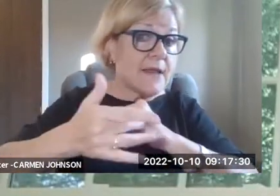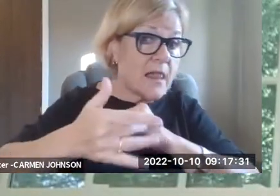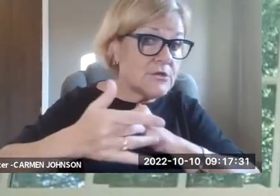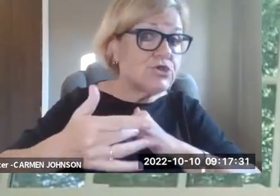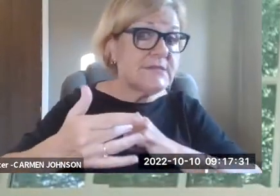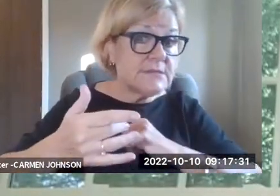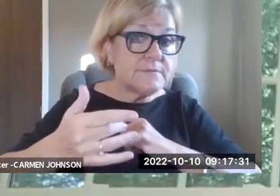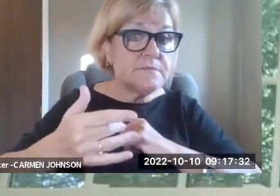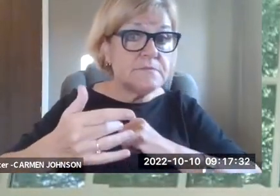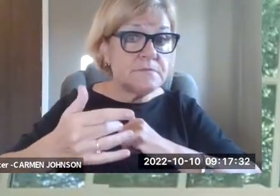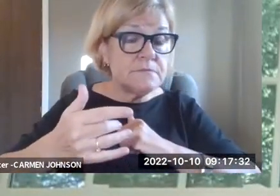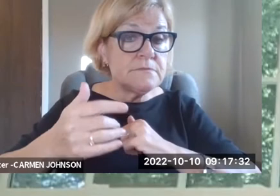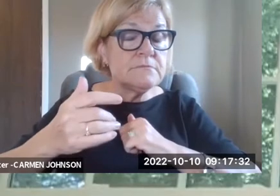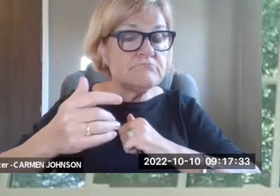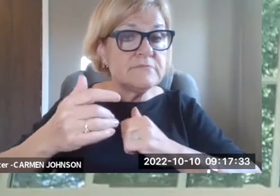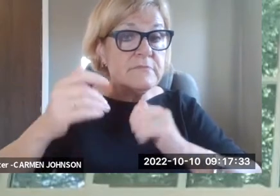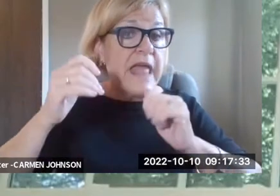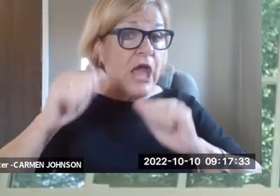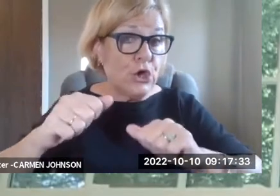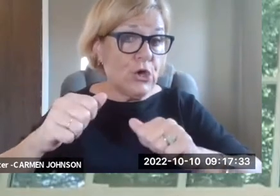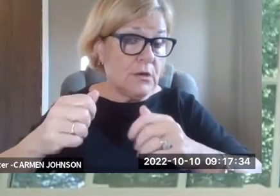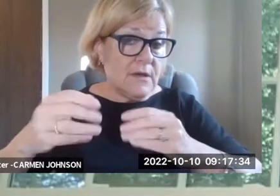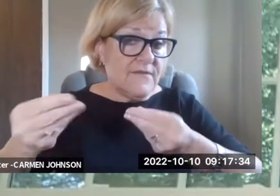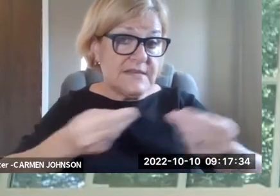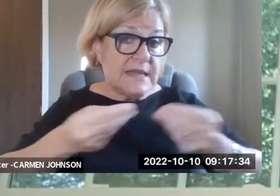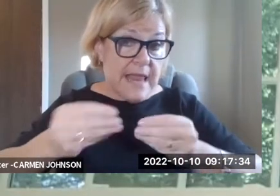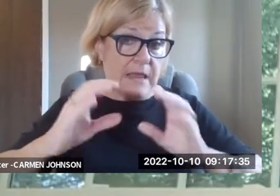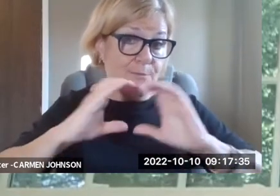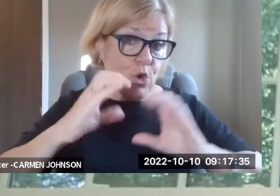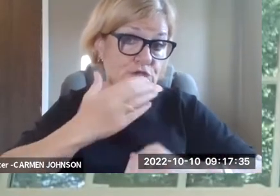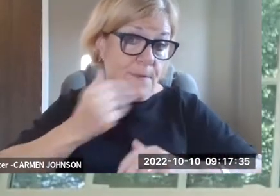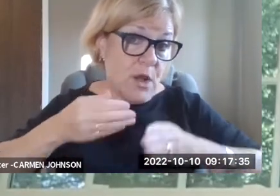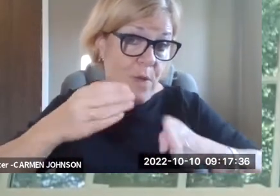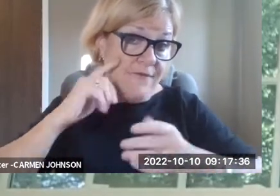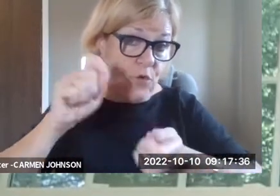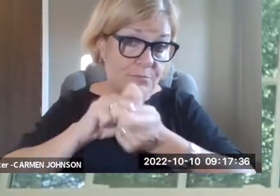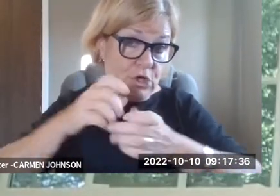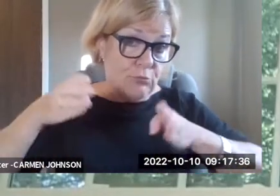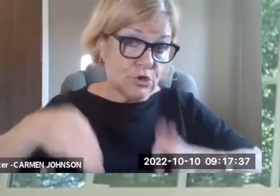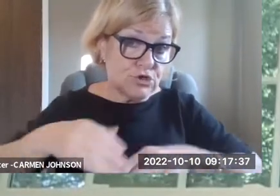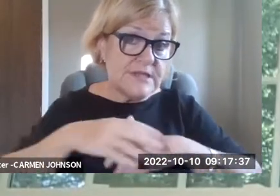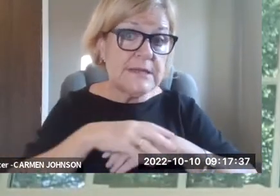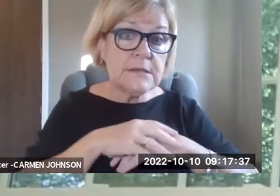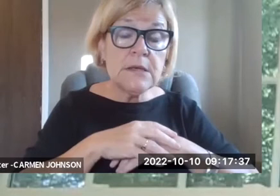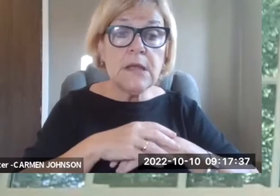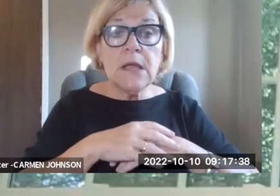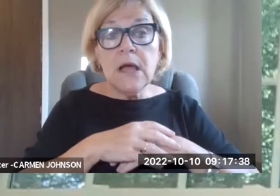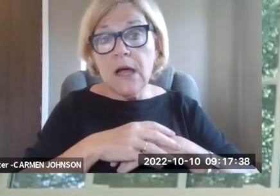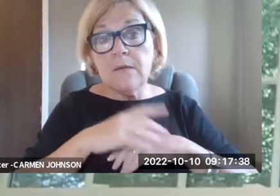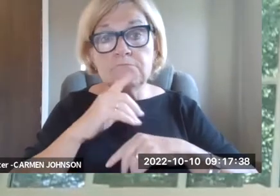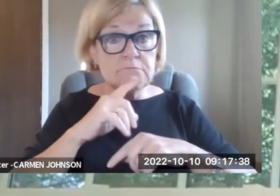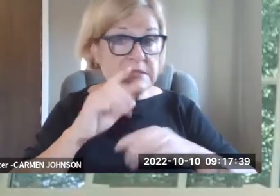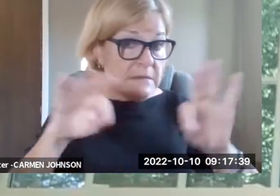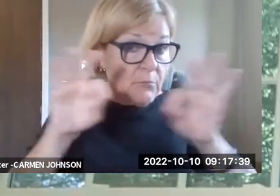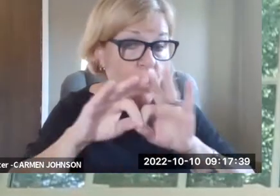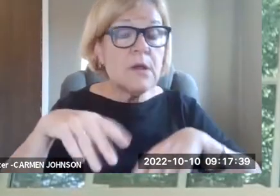not only, uh, may there be new interventions, devices, or technologies that could, um, facilitate, that could